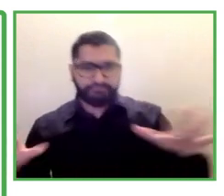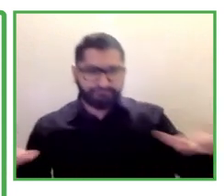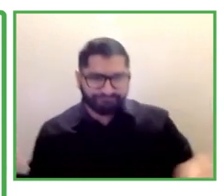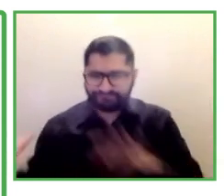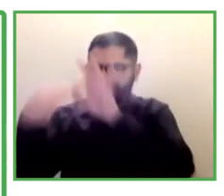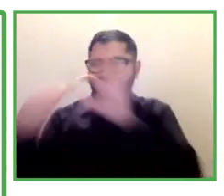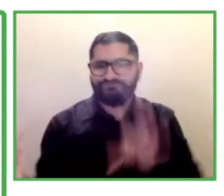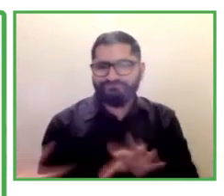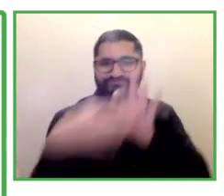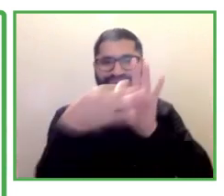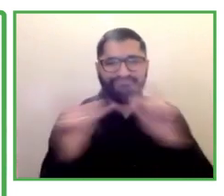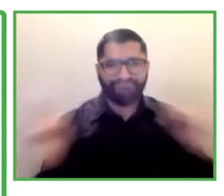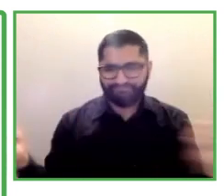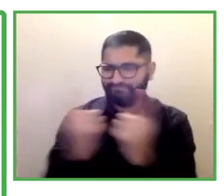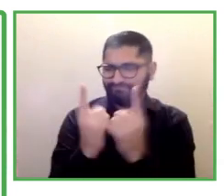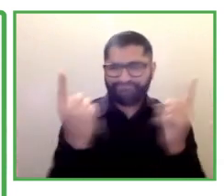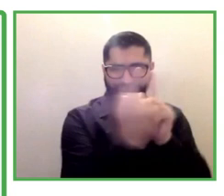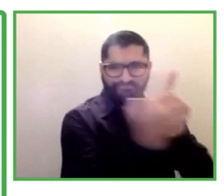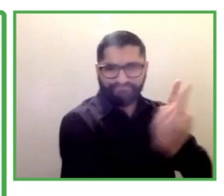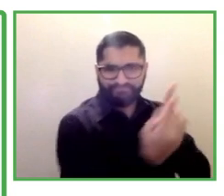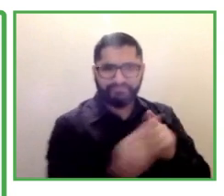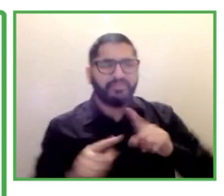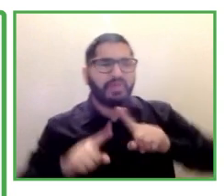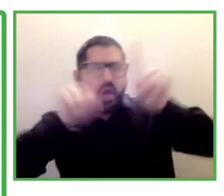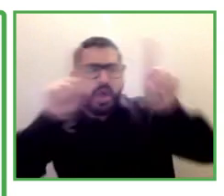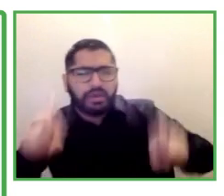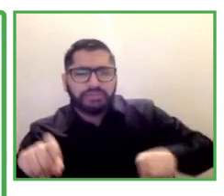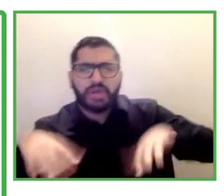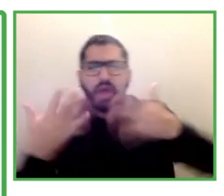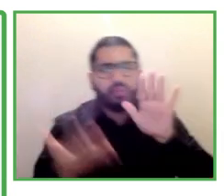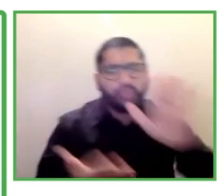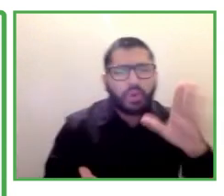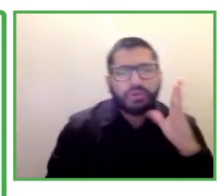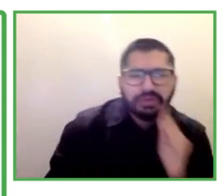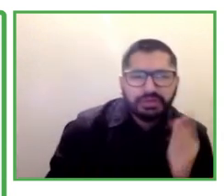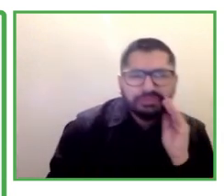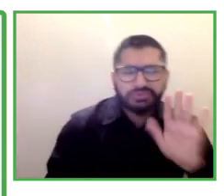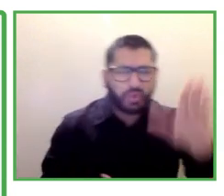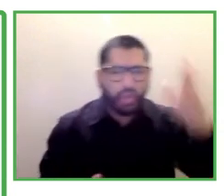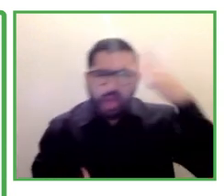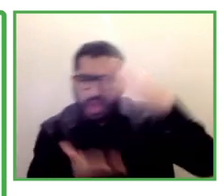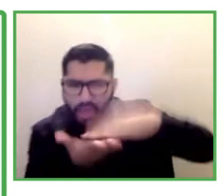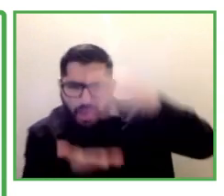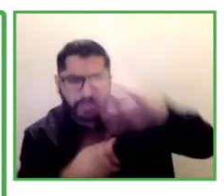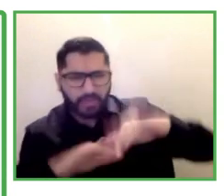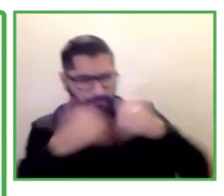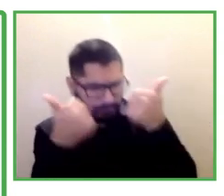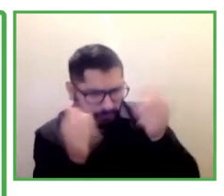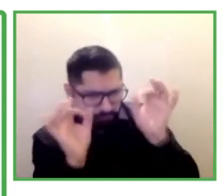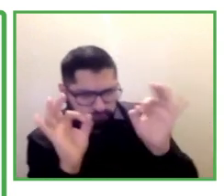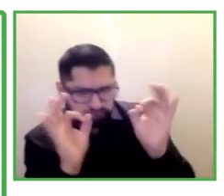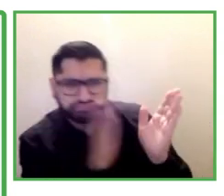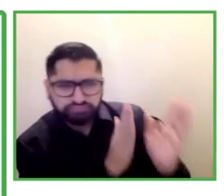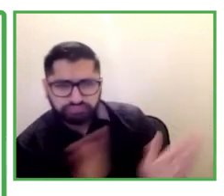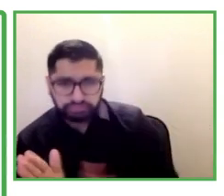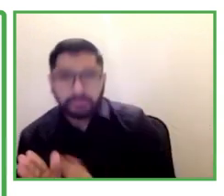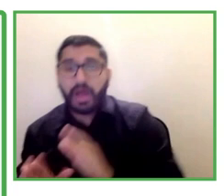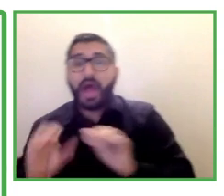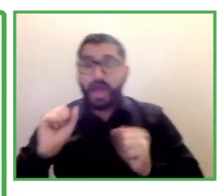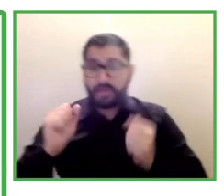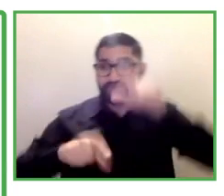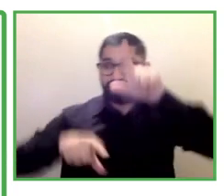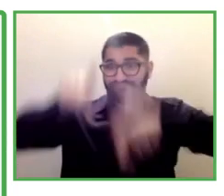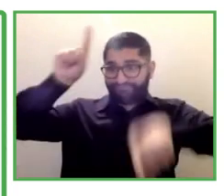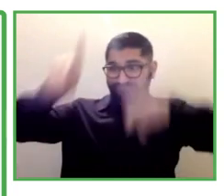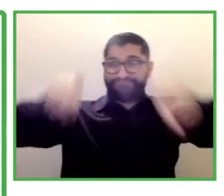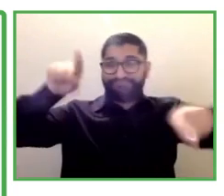Just a couple of stats here since 2003 Job Path has assisted over 790 individuals with